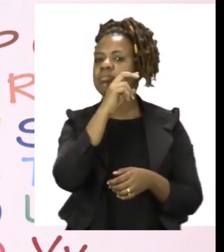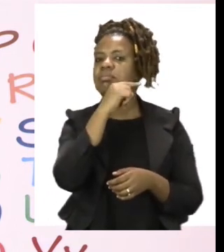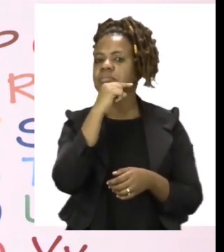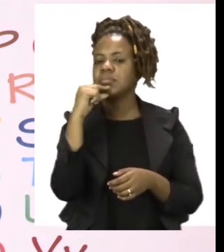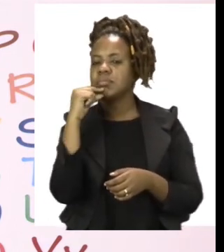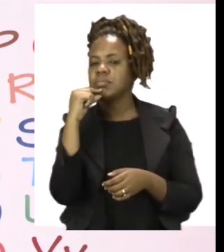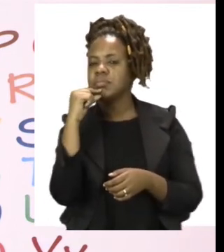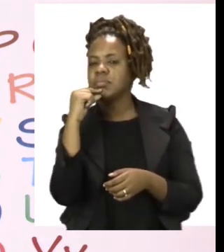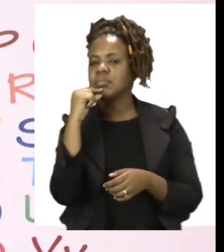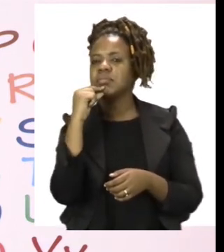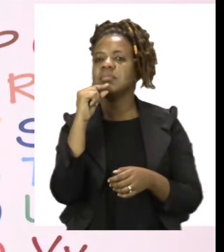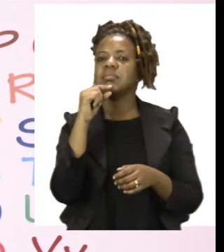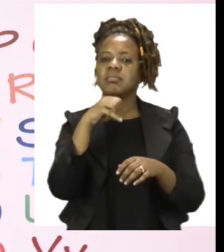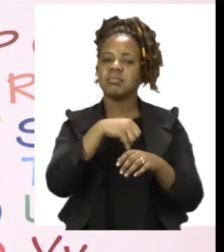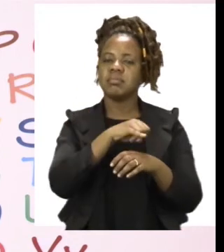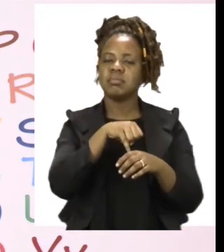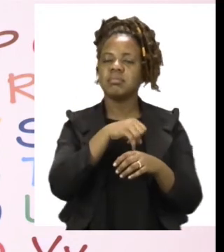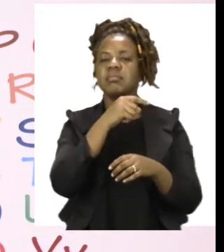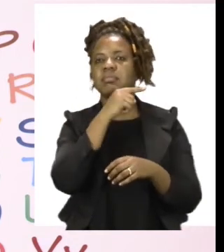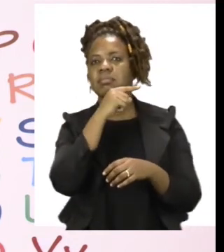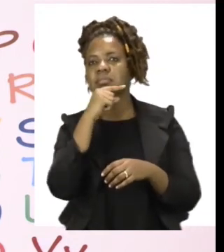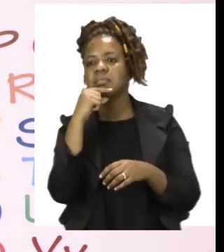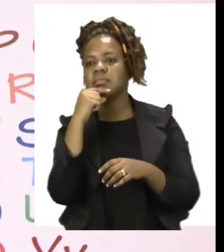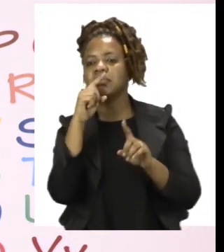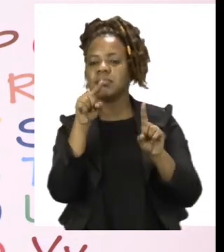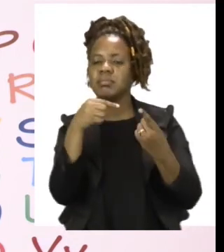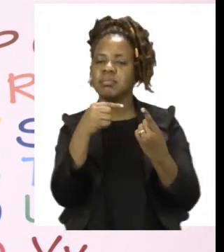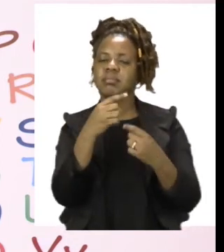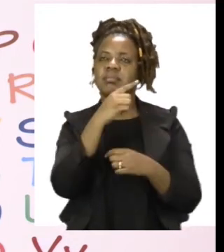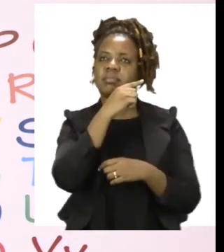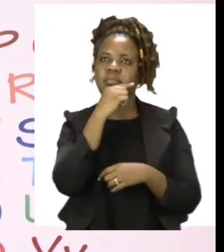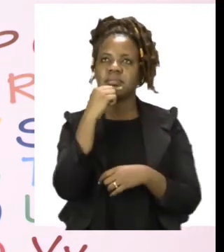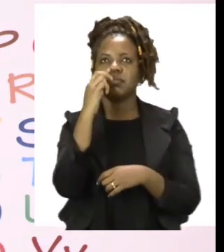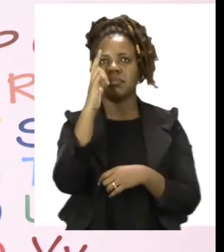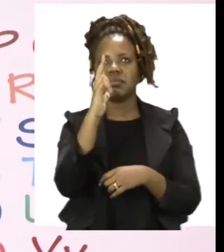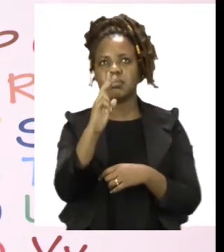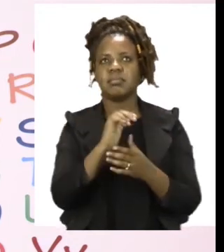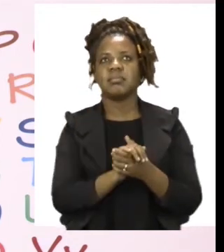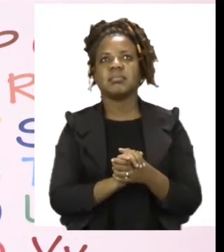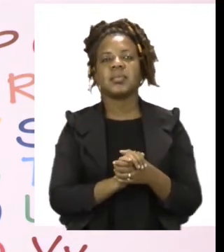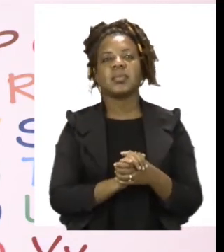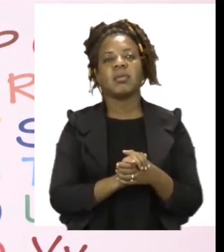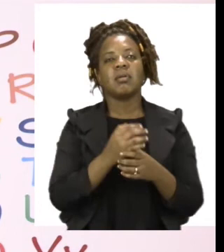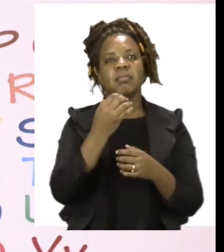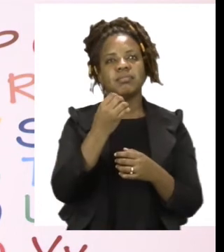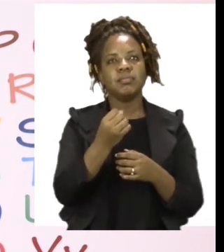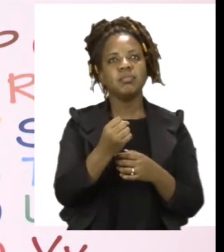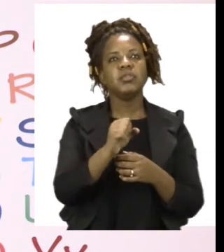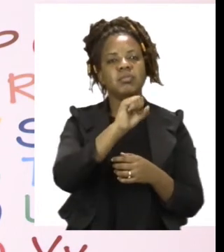So we have singular nouns, where it's only one thing.